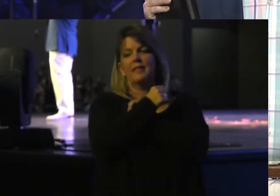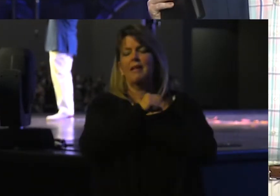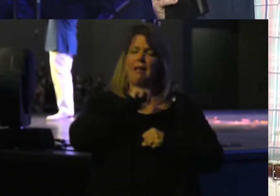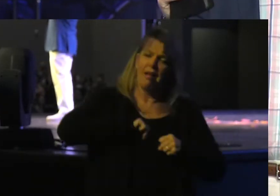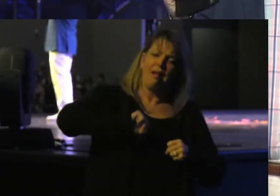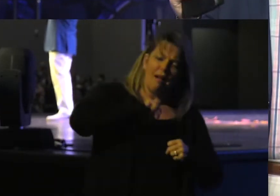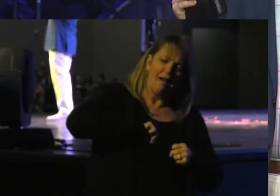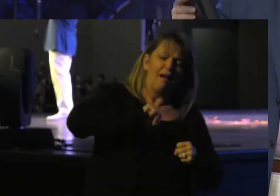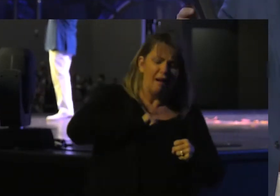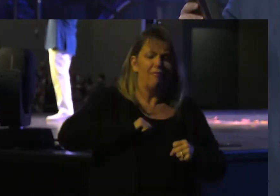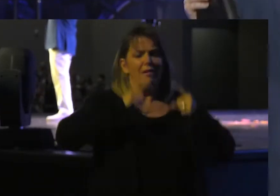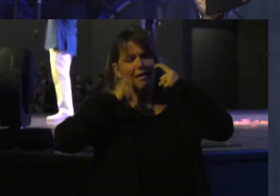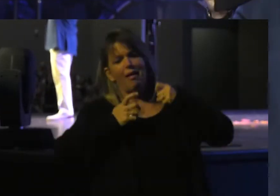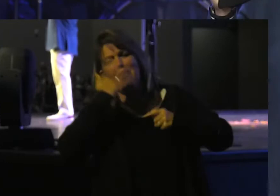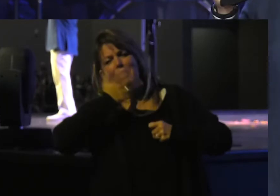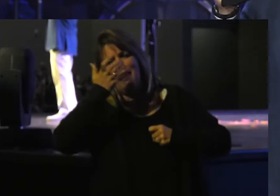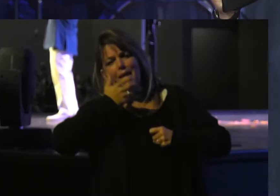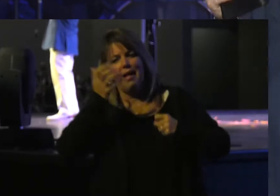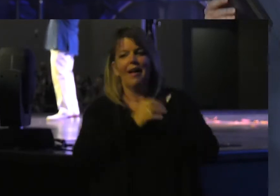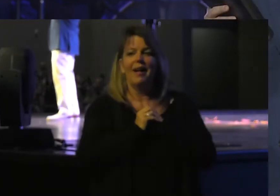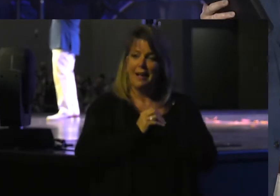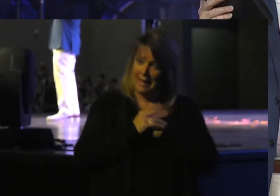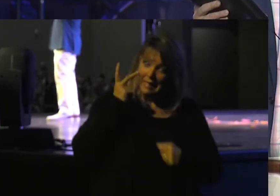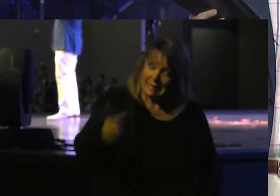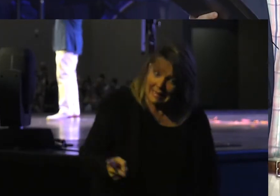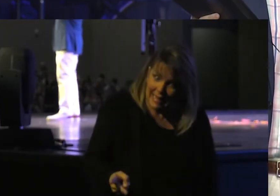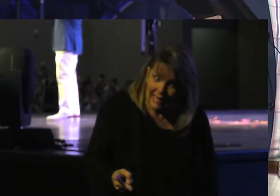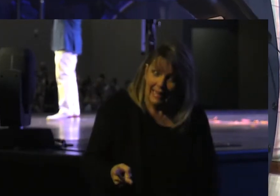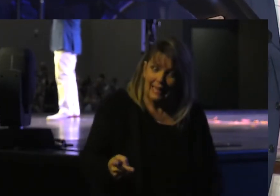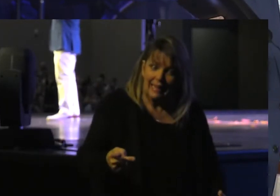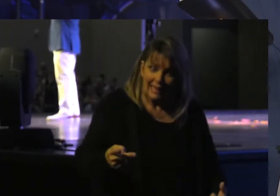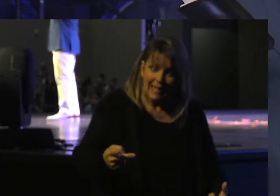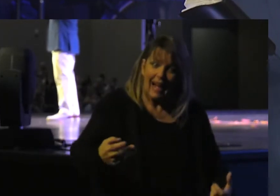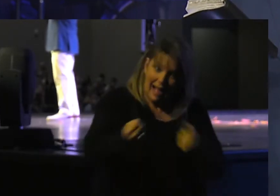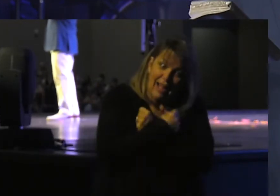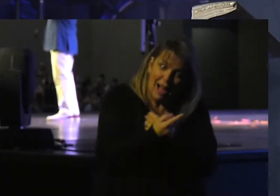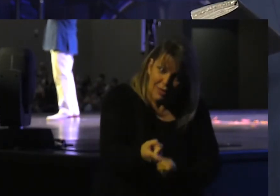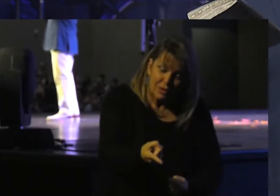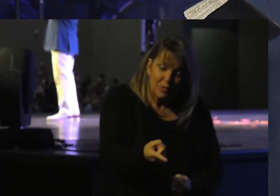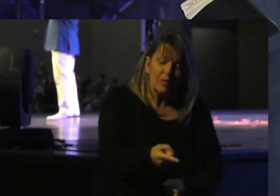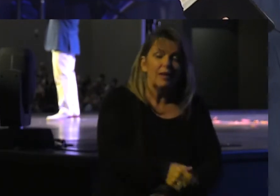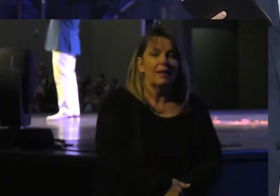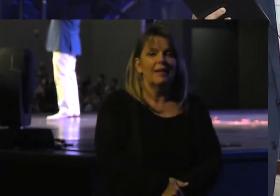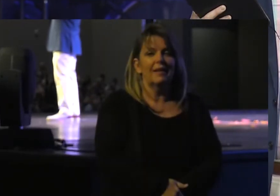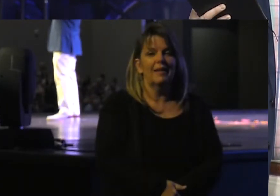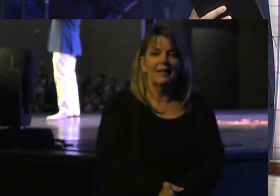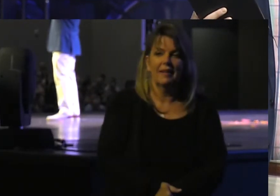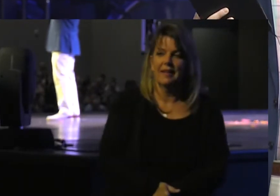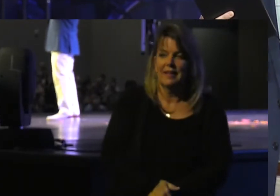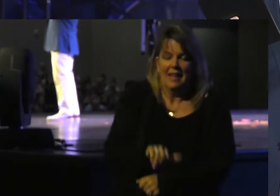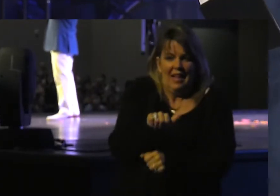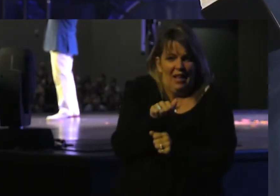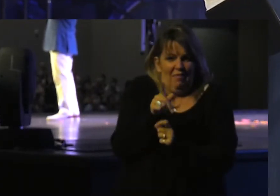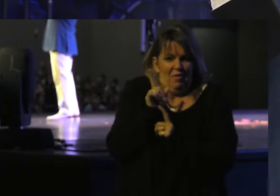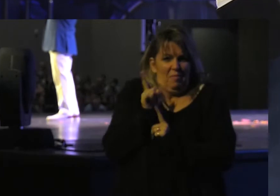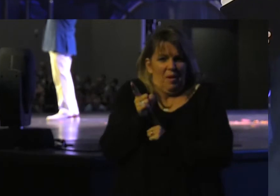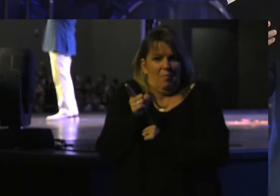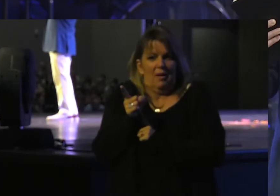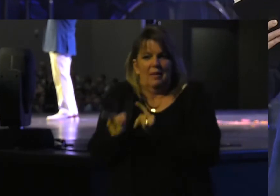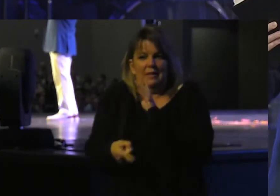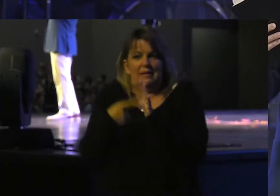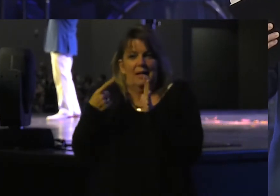And laurels Yelling And then I go See I got you And within just A few moments